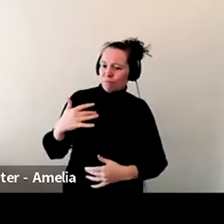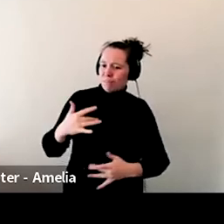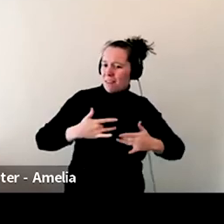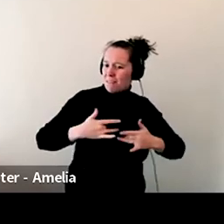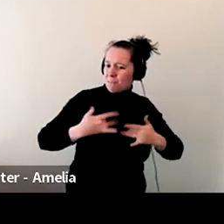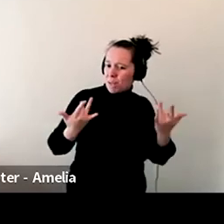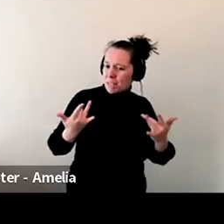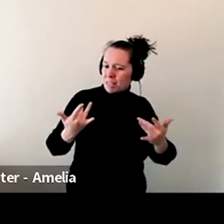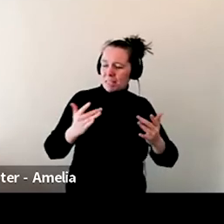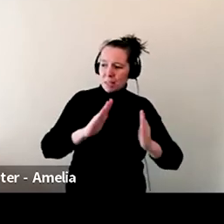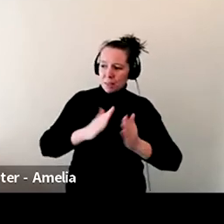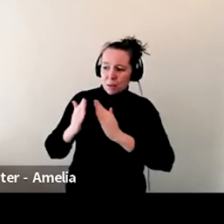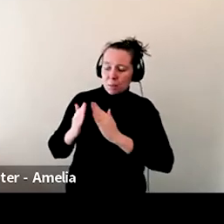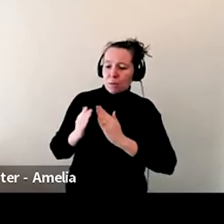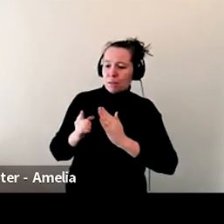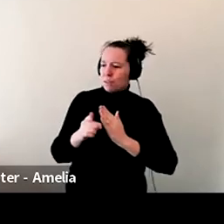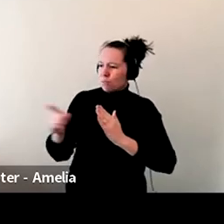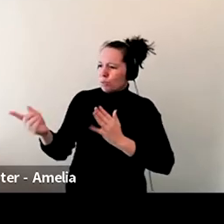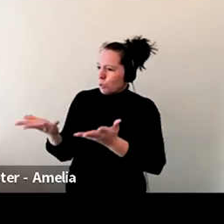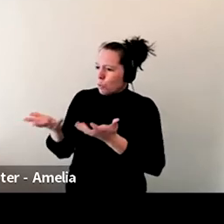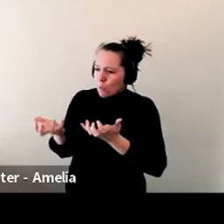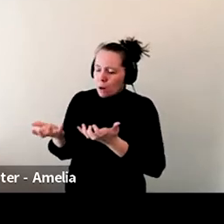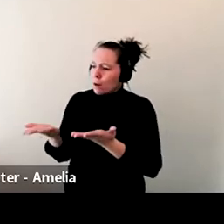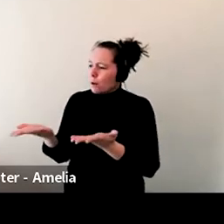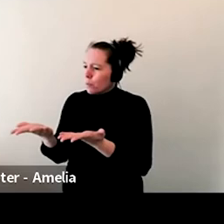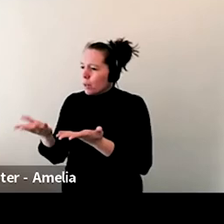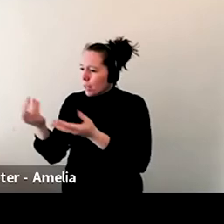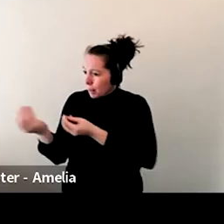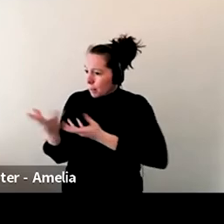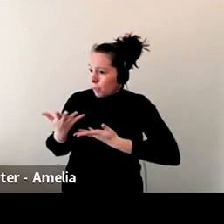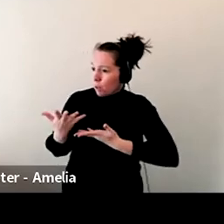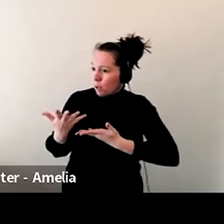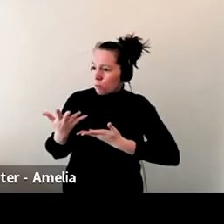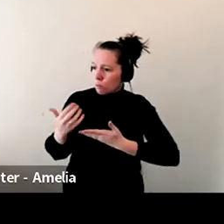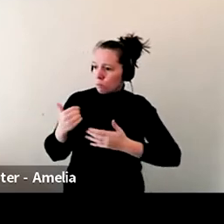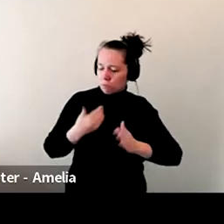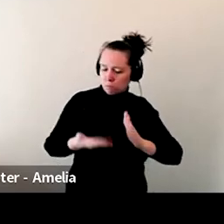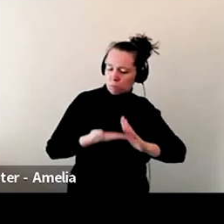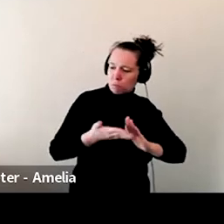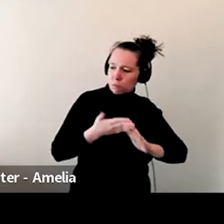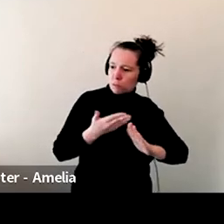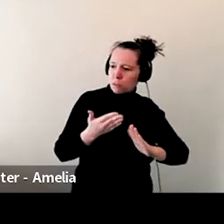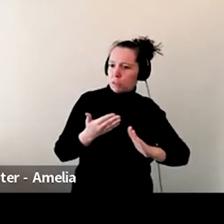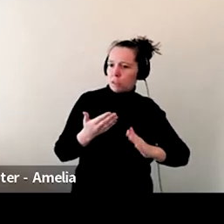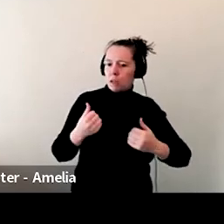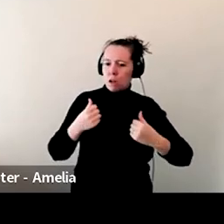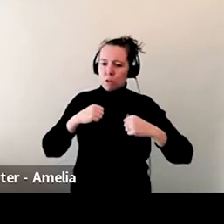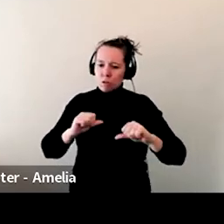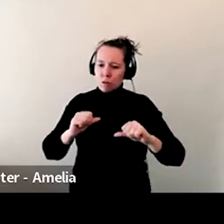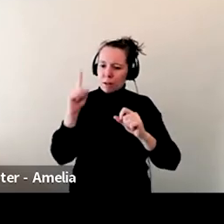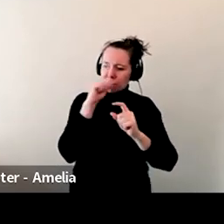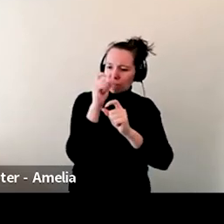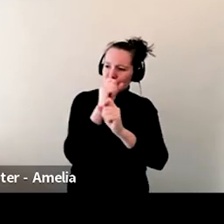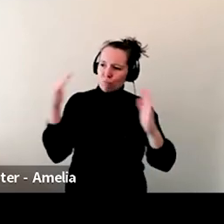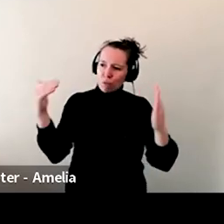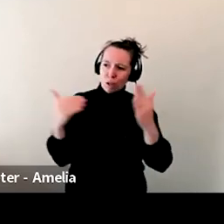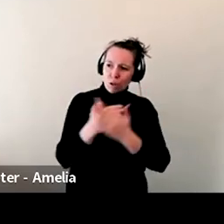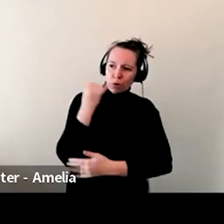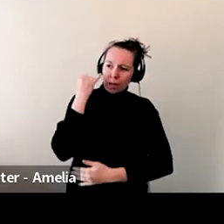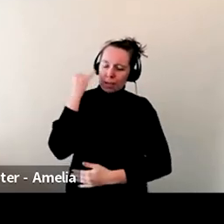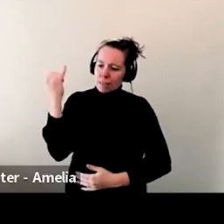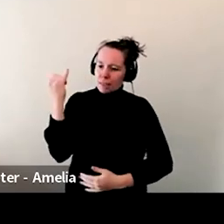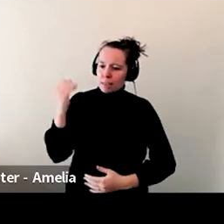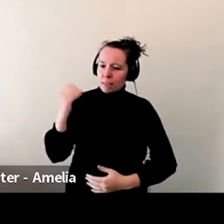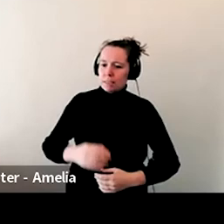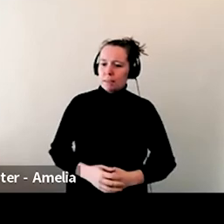what the community likes to hear about. We do a lot of events that kind of push the envelope a little bit. We've had a number of,